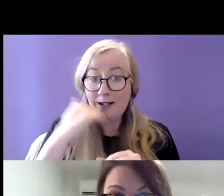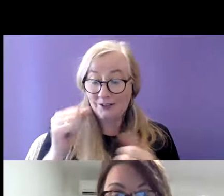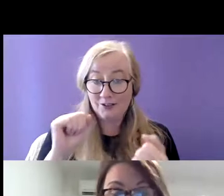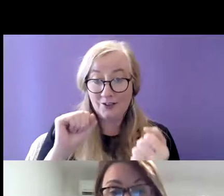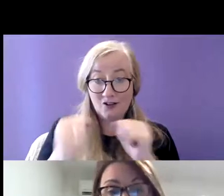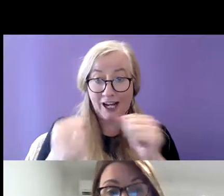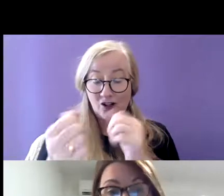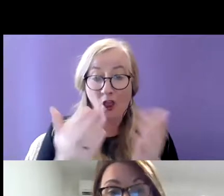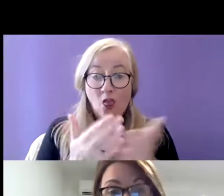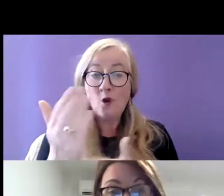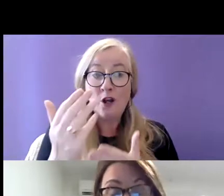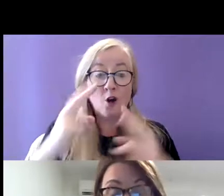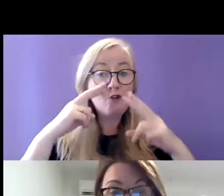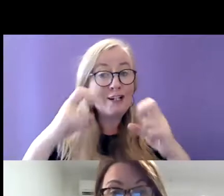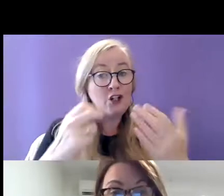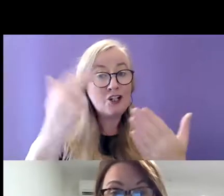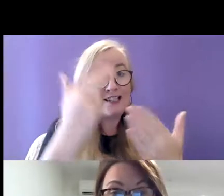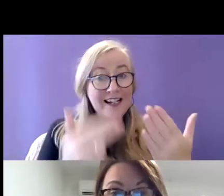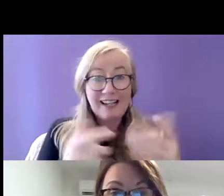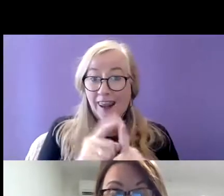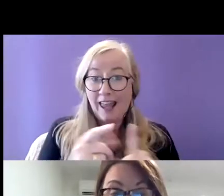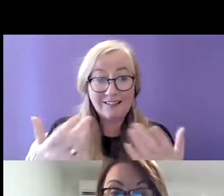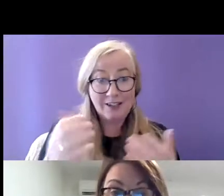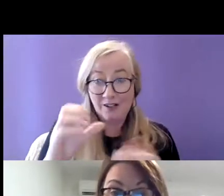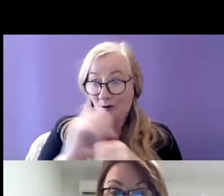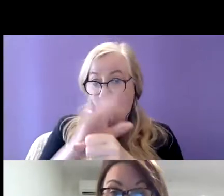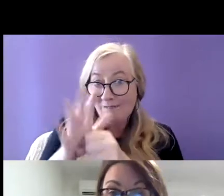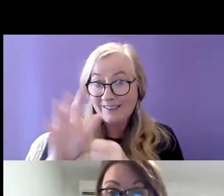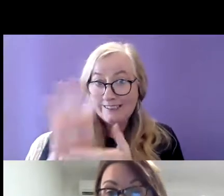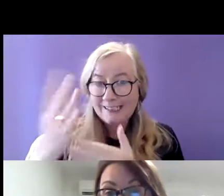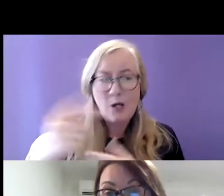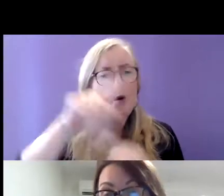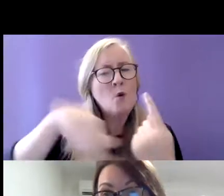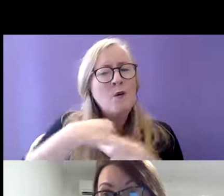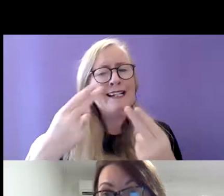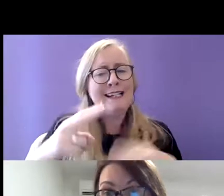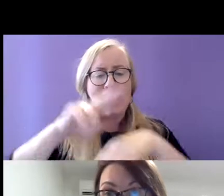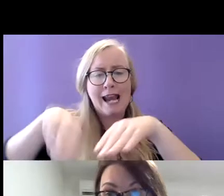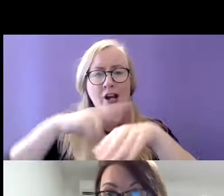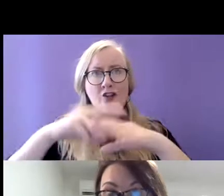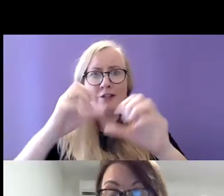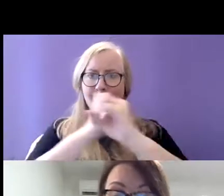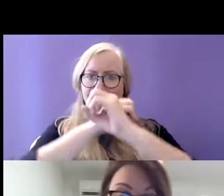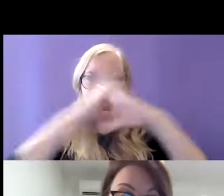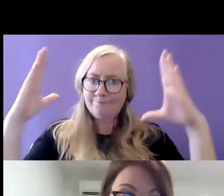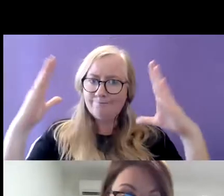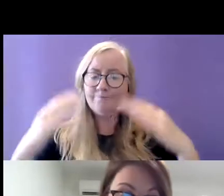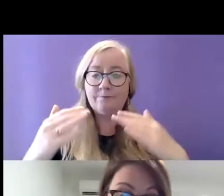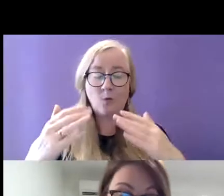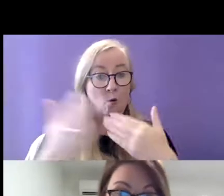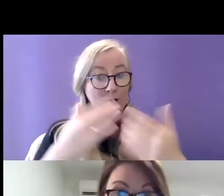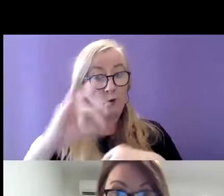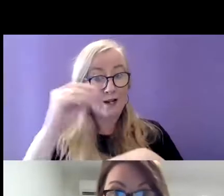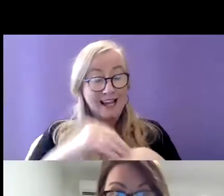design upon COVID-19 We really need a national picture of prevalence and of the factors this is a